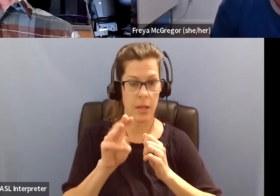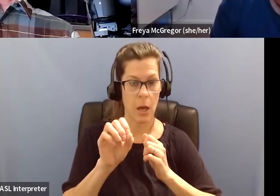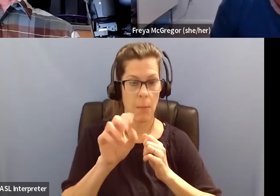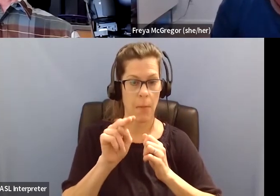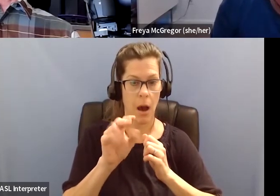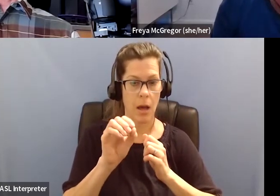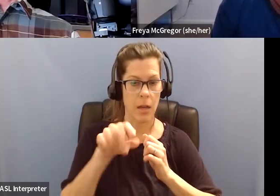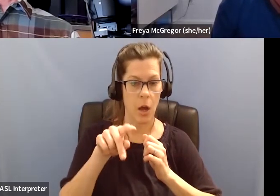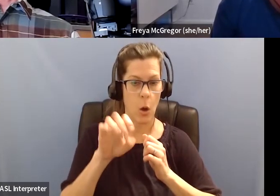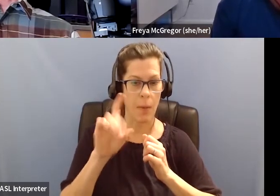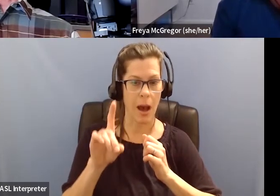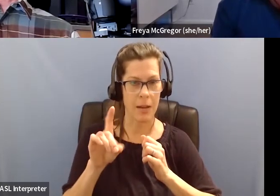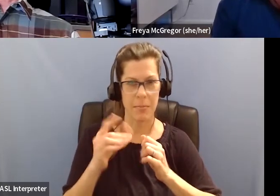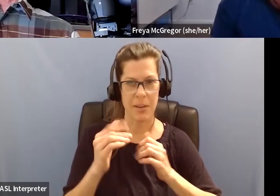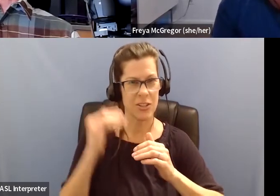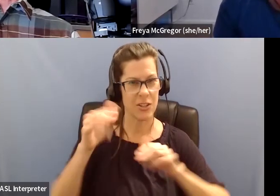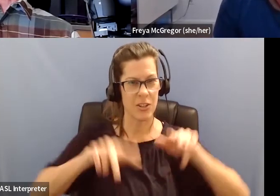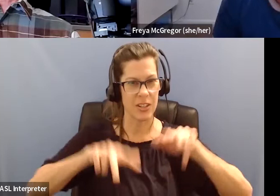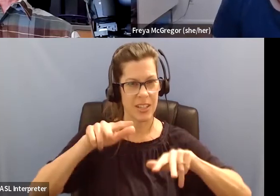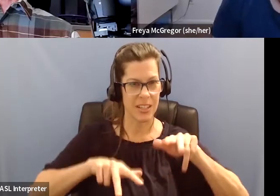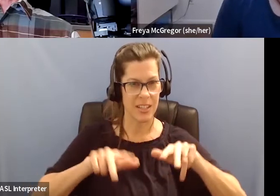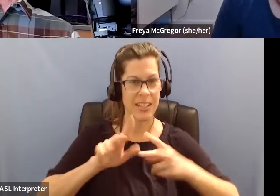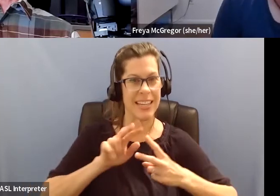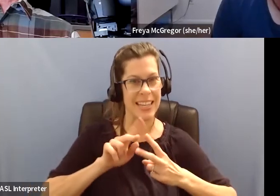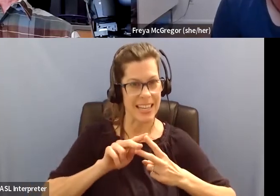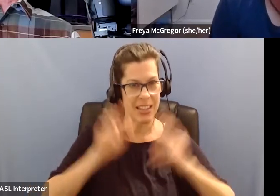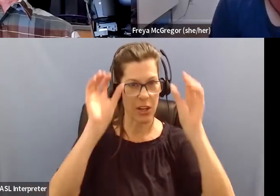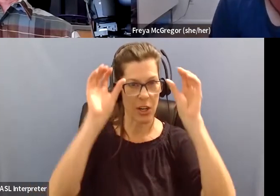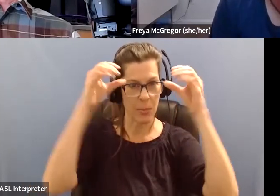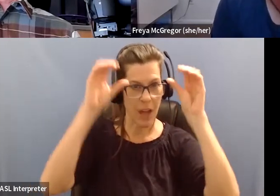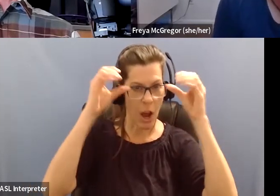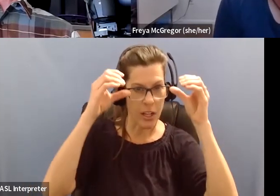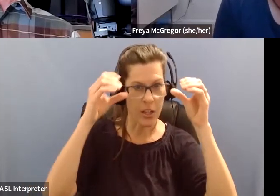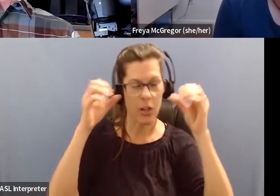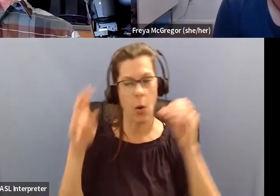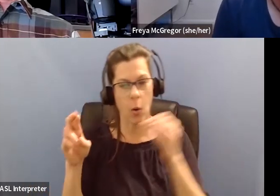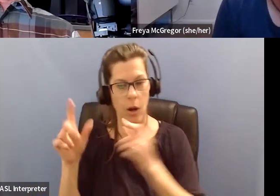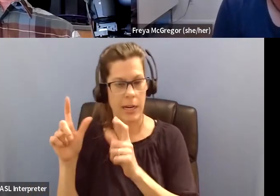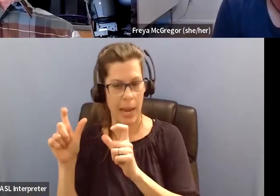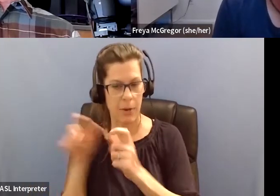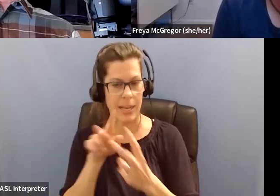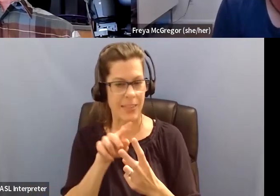It was either, I'm going to either use my, my binoculars, or I'm going to use my camera. So,